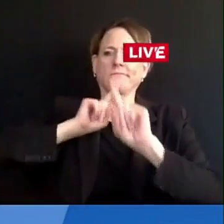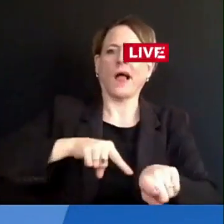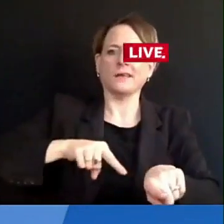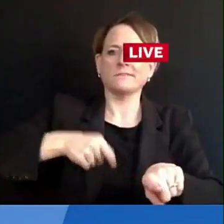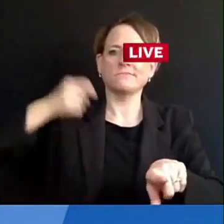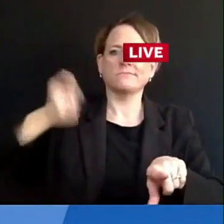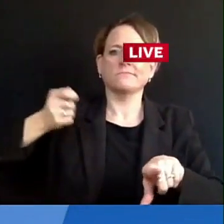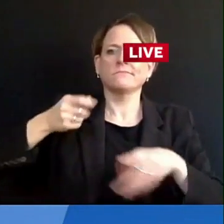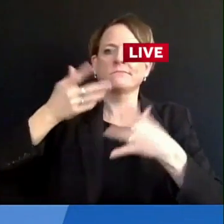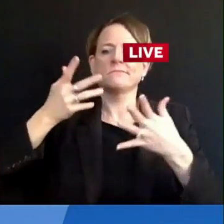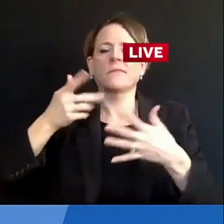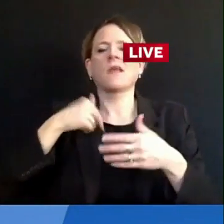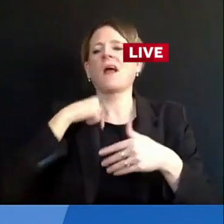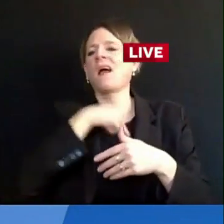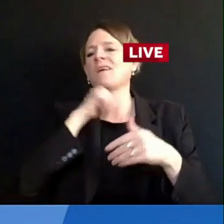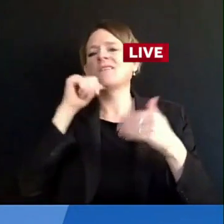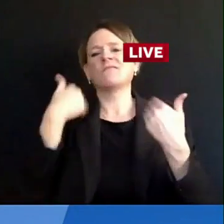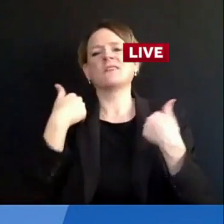Matt?